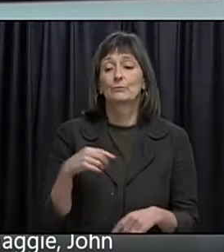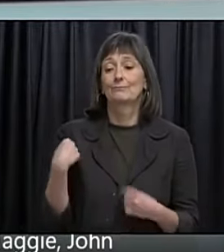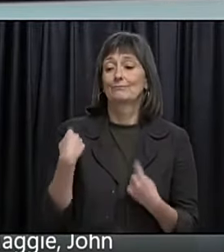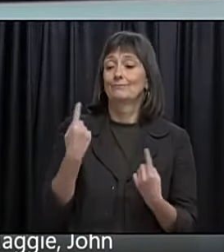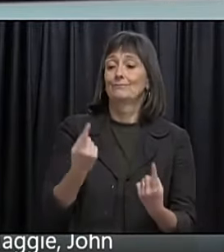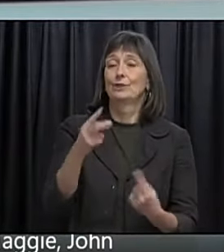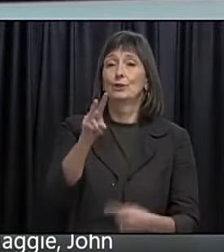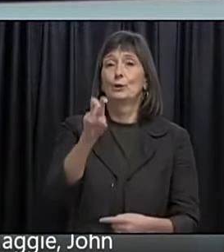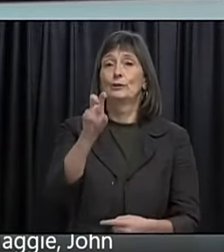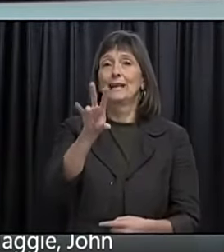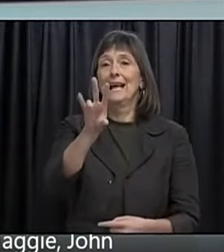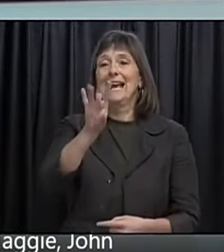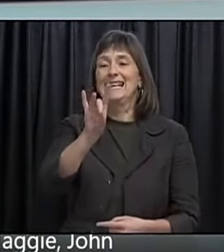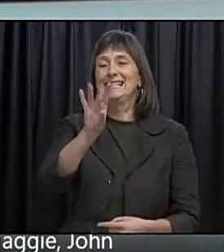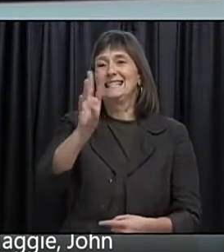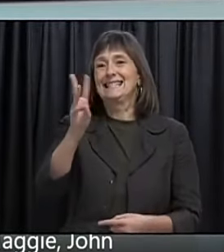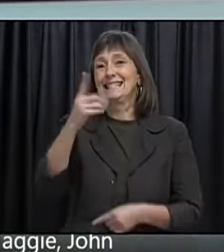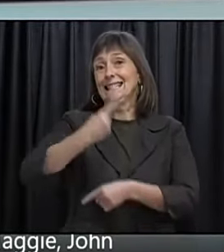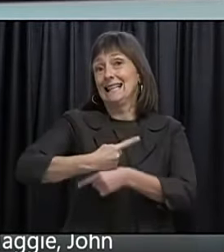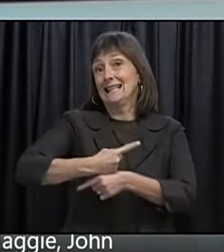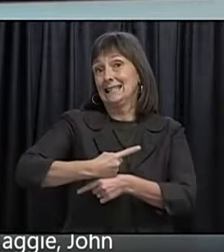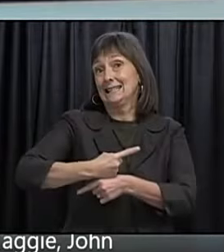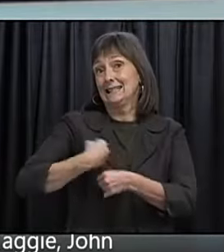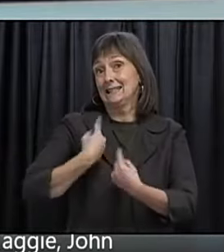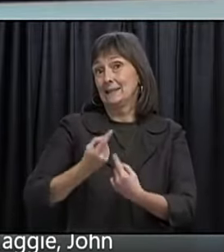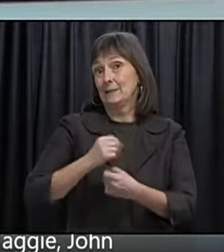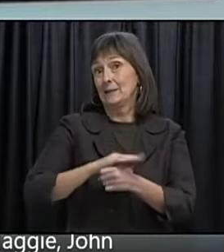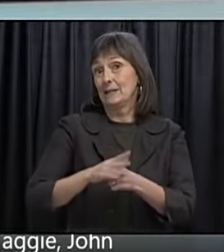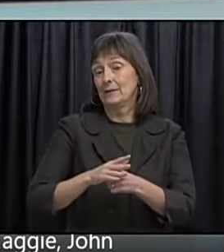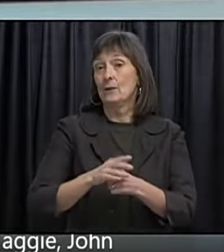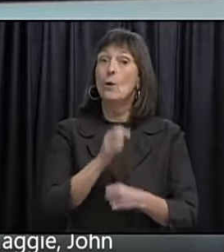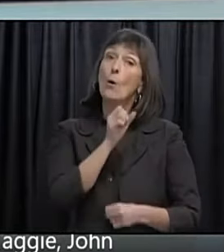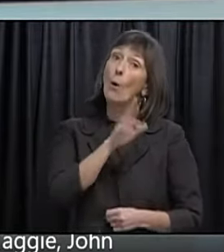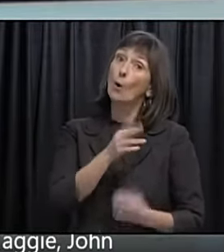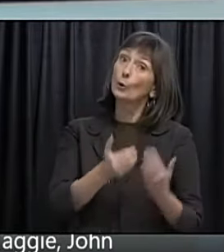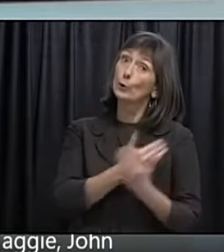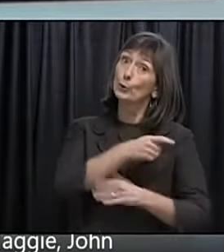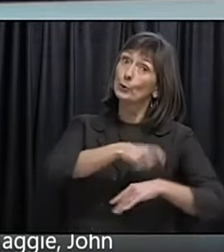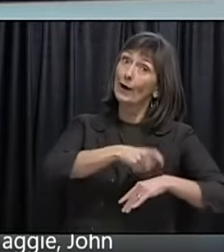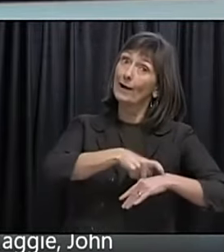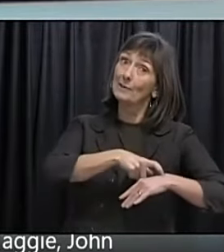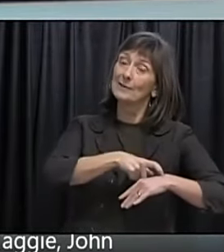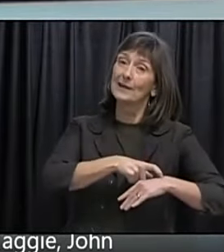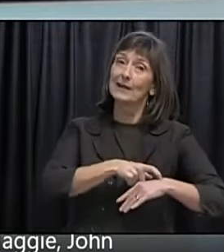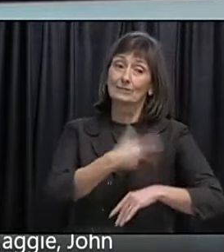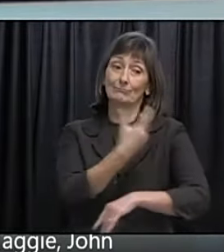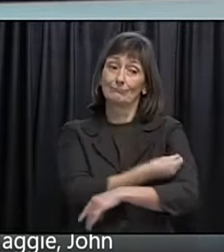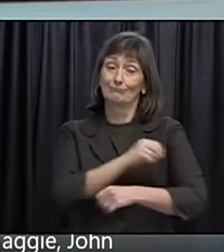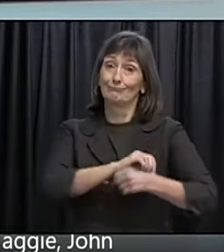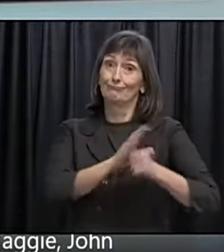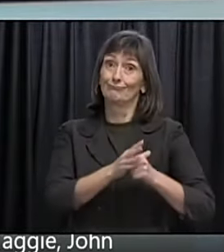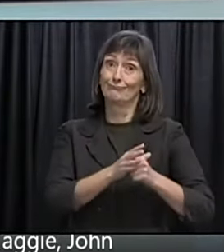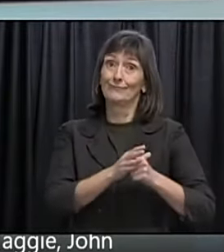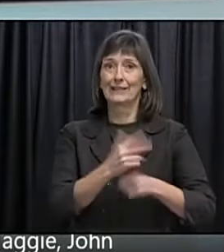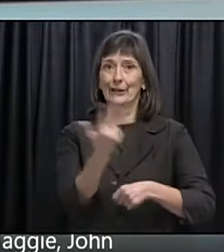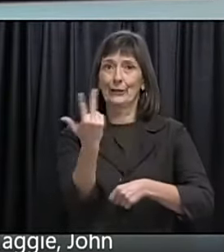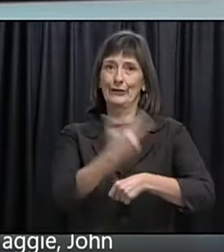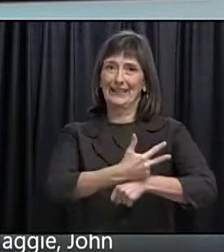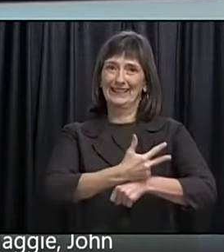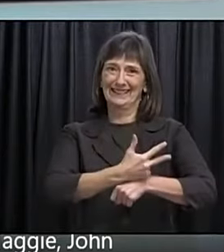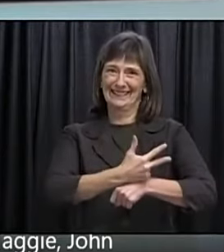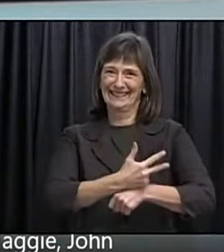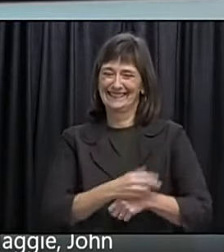of the pandemic. Or if you'd like a new clock. It is day 3 of vaccine rollout in the province to